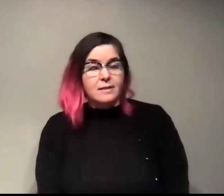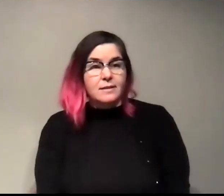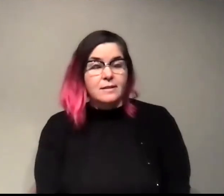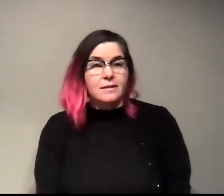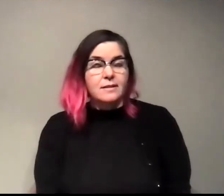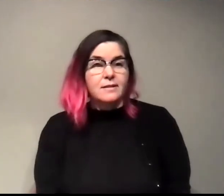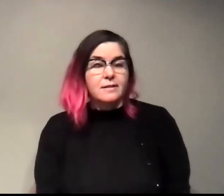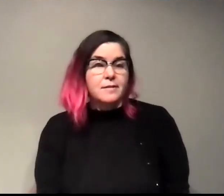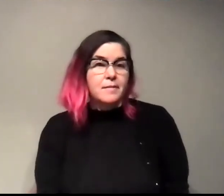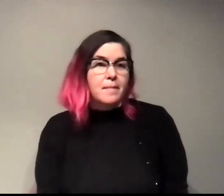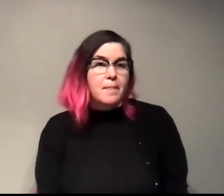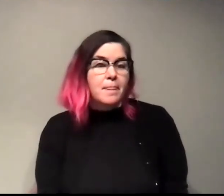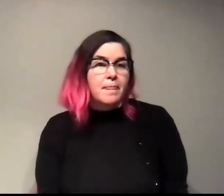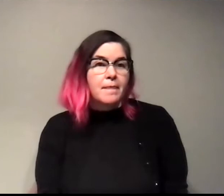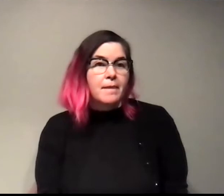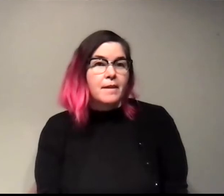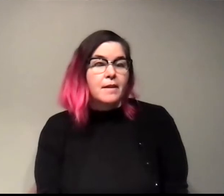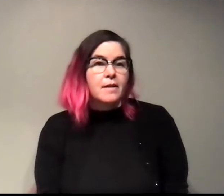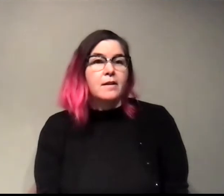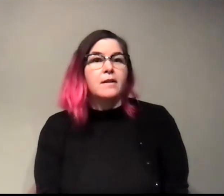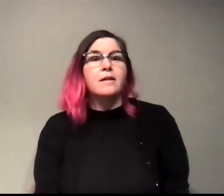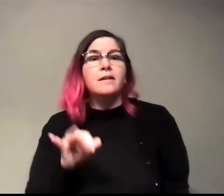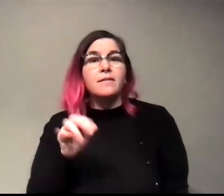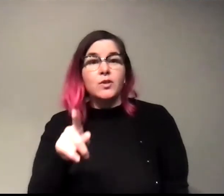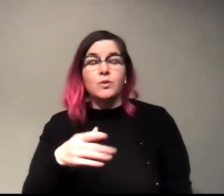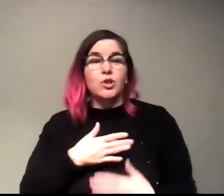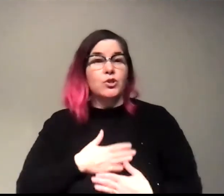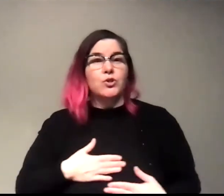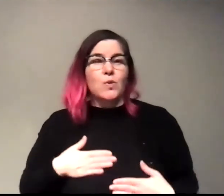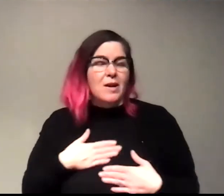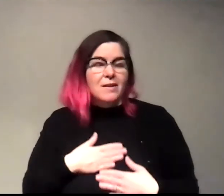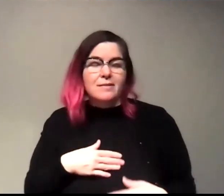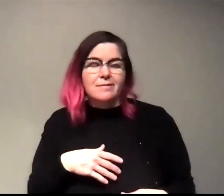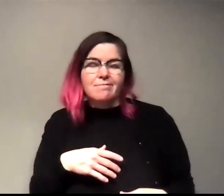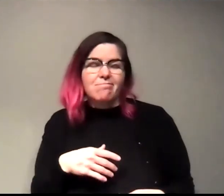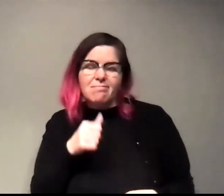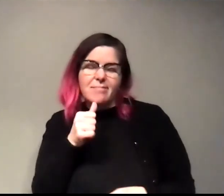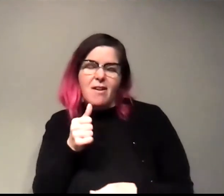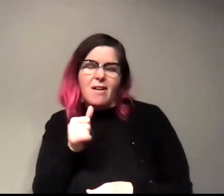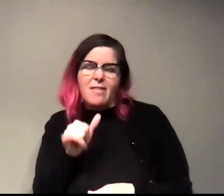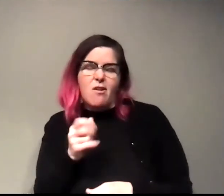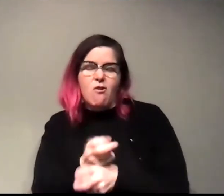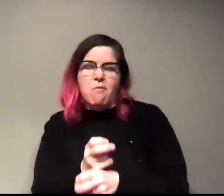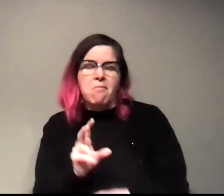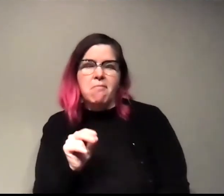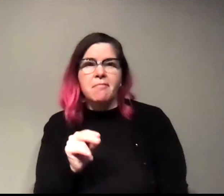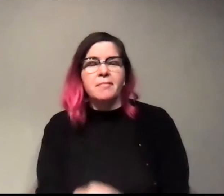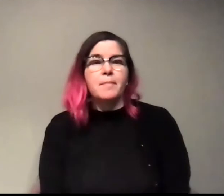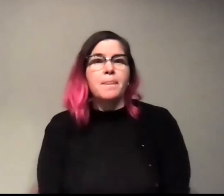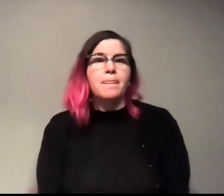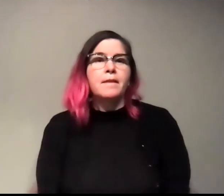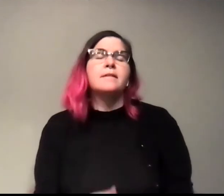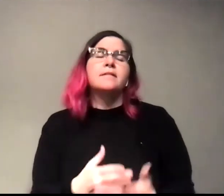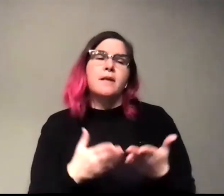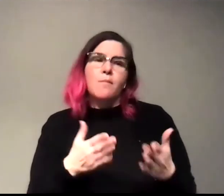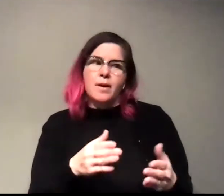Uh, you know, if you really enjoy it, it's not that hard. don't, and, you know, in some ways it's not